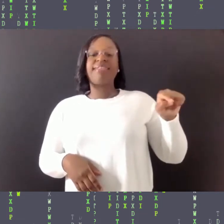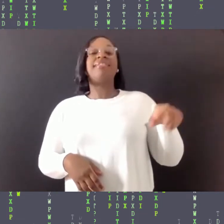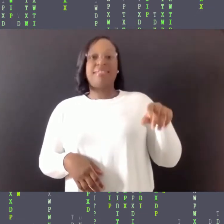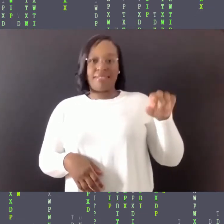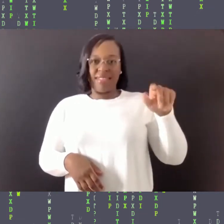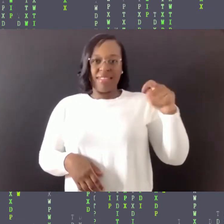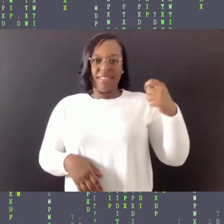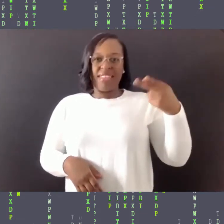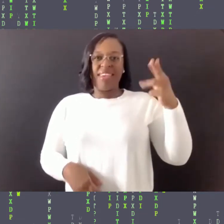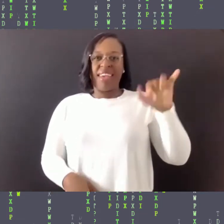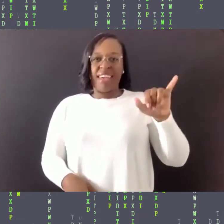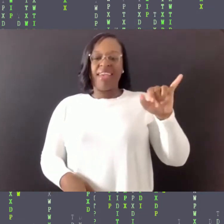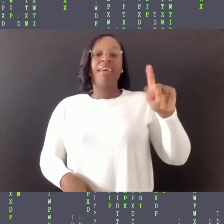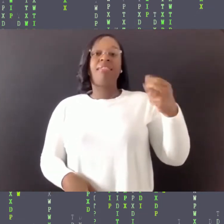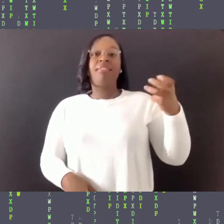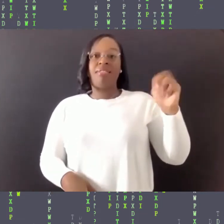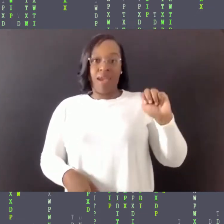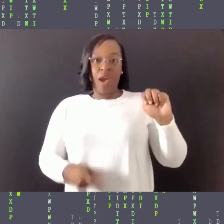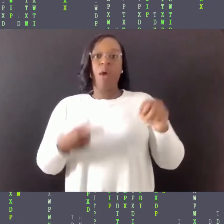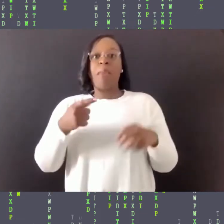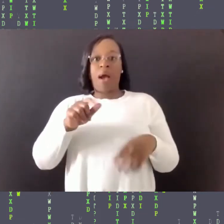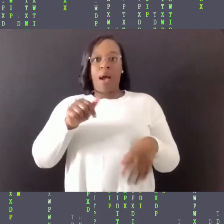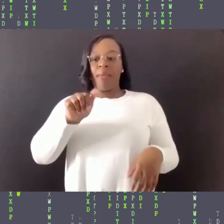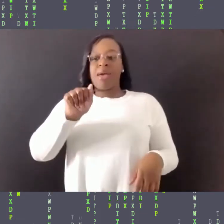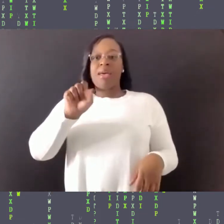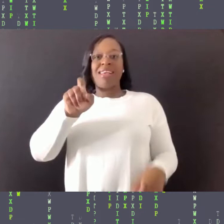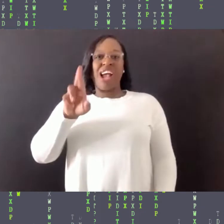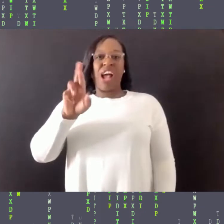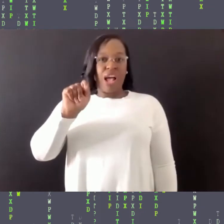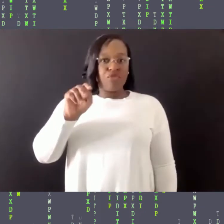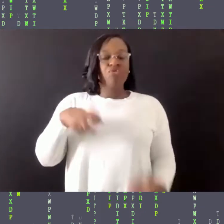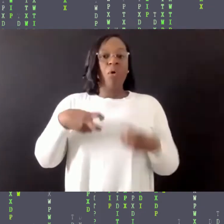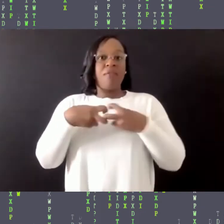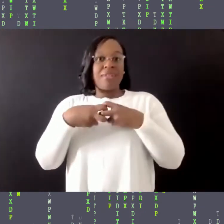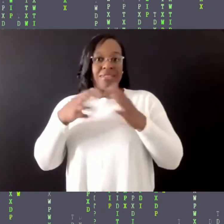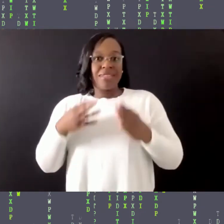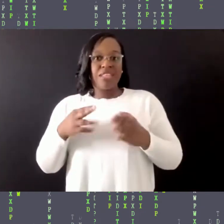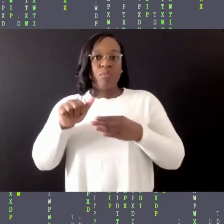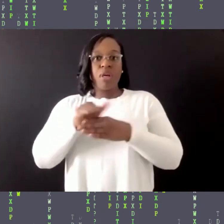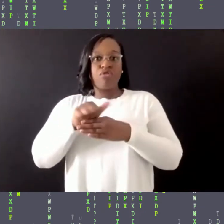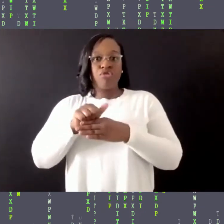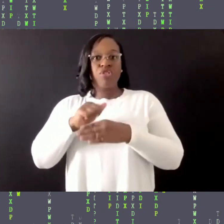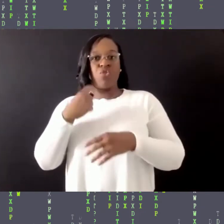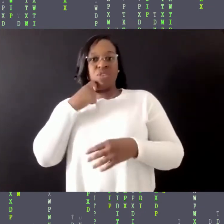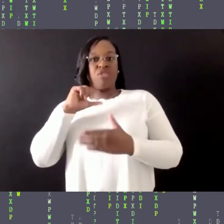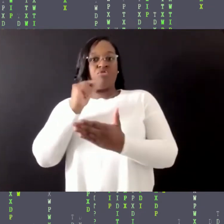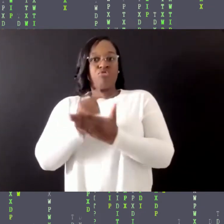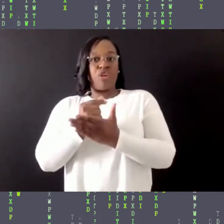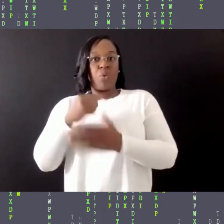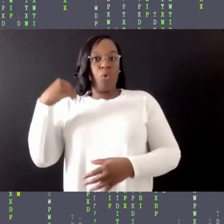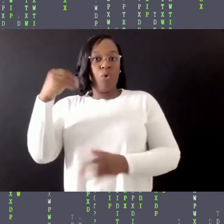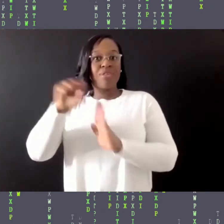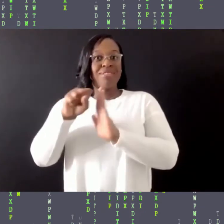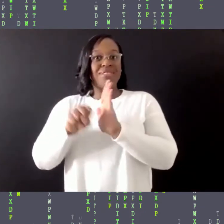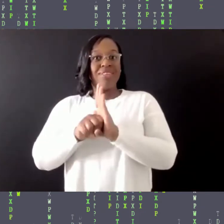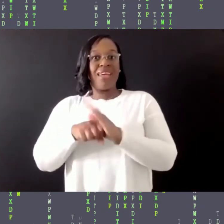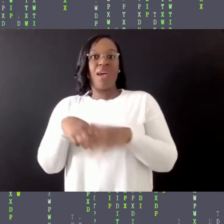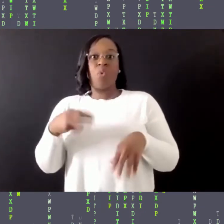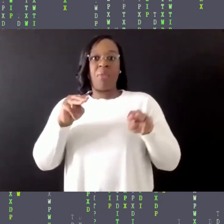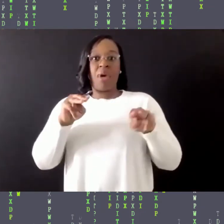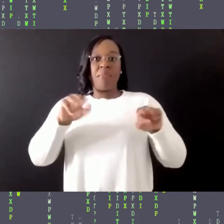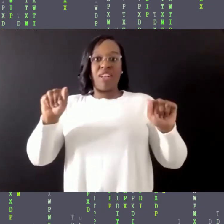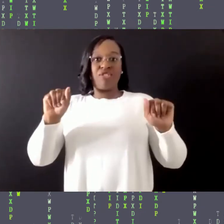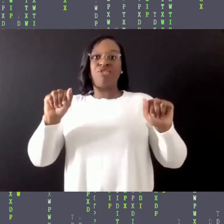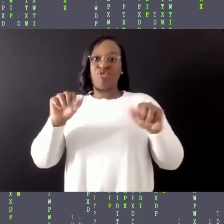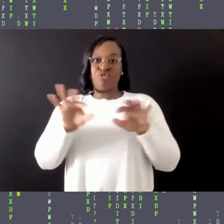am an astrophysicist by training. I recently graduated from Oregon State University with my master's degree, and I